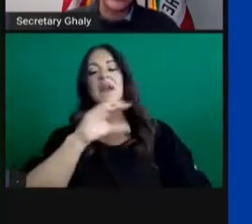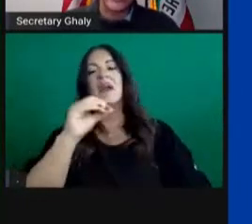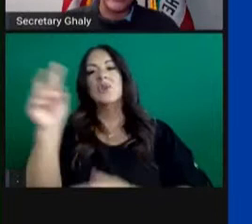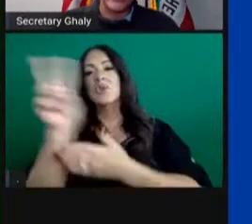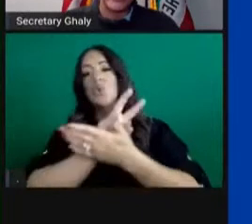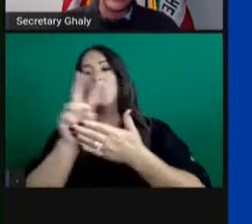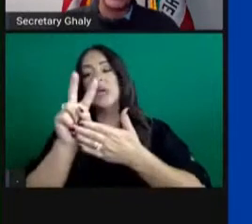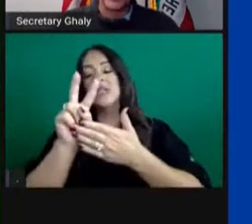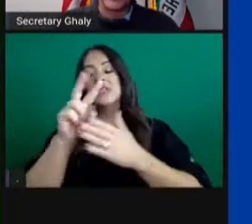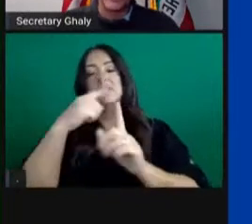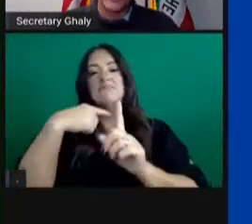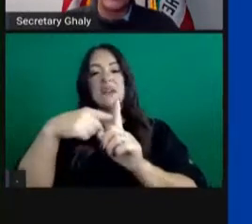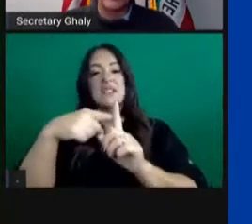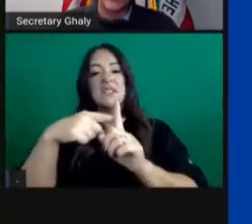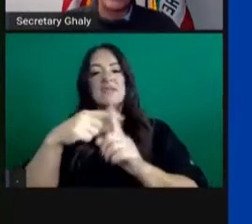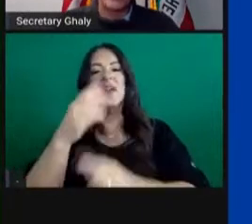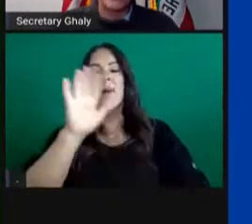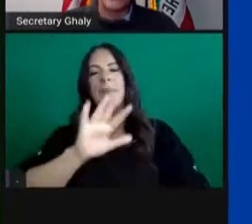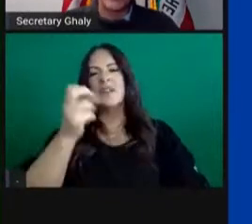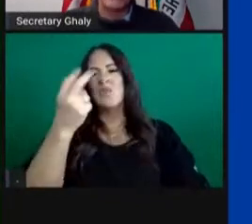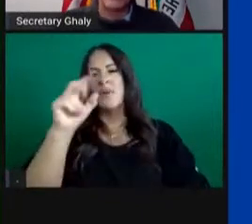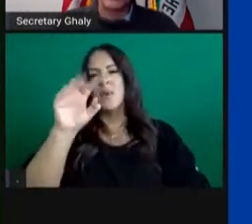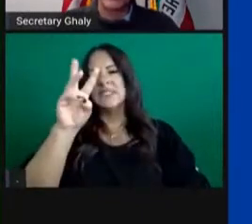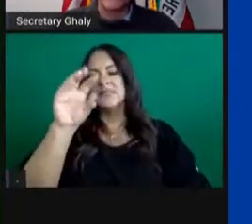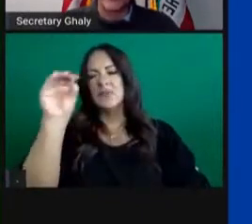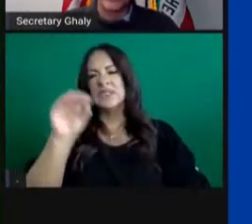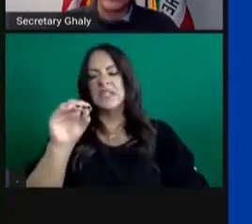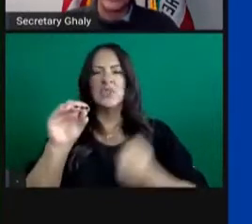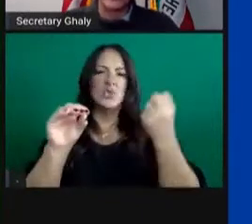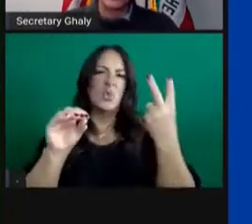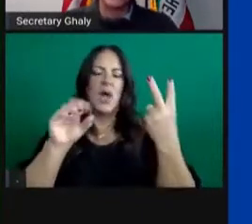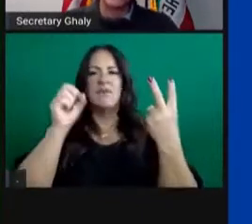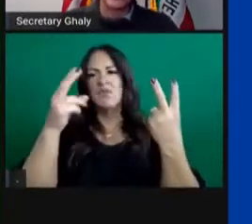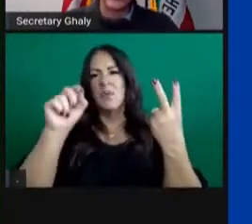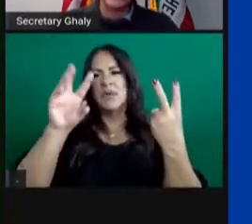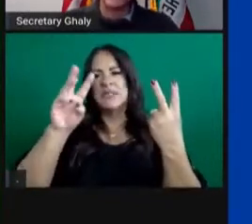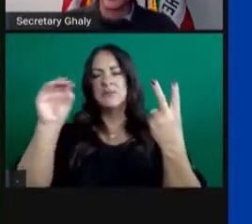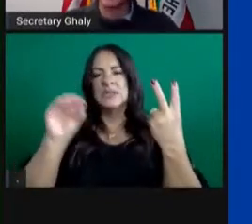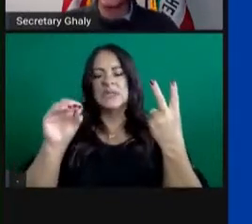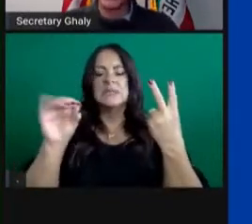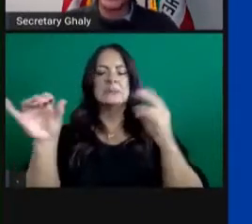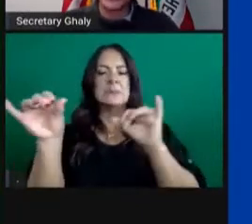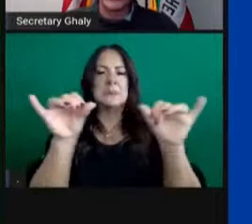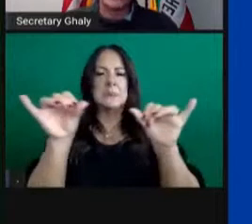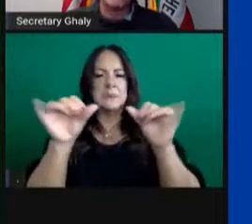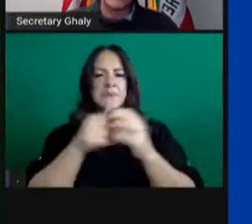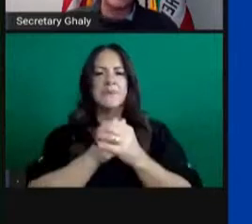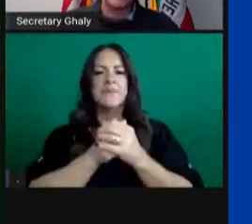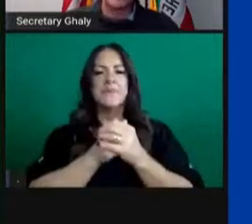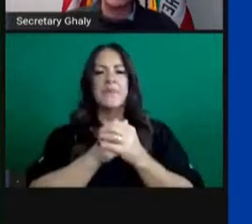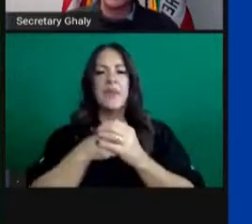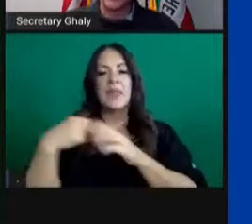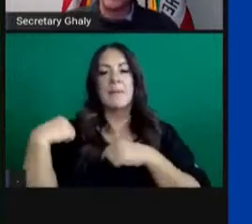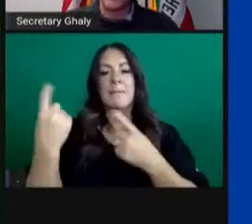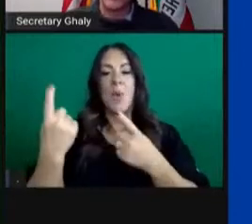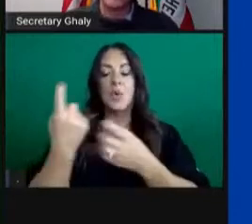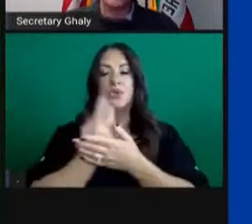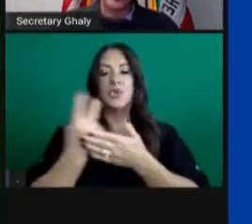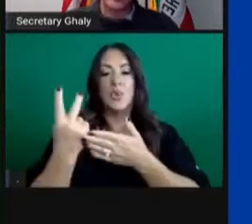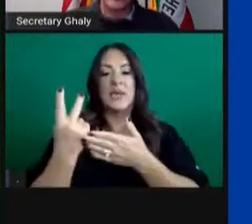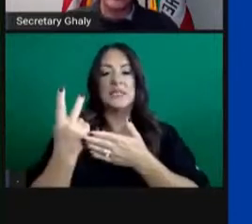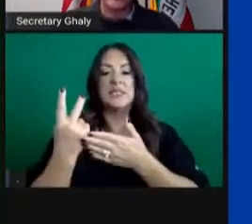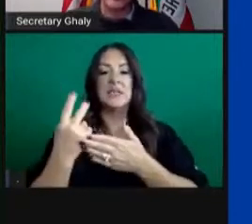.6%. Again, a lower seven-day positivity versus the 14-day shows that the most recent days have been slightly